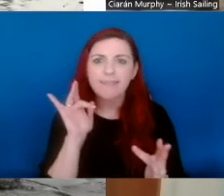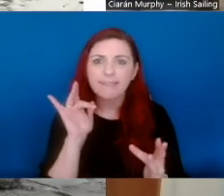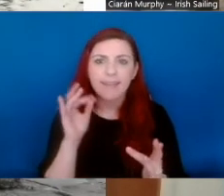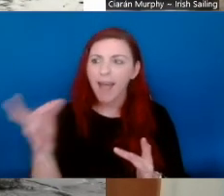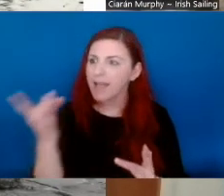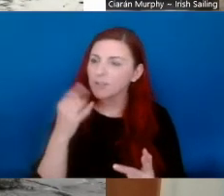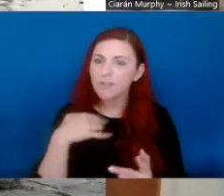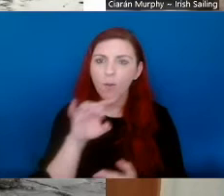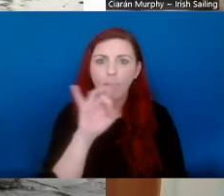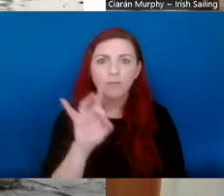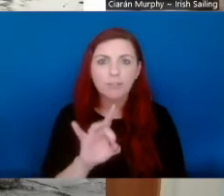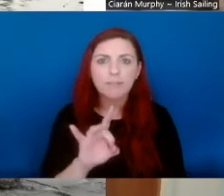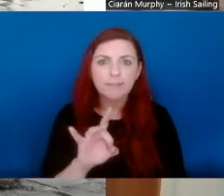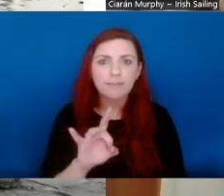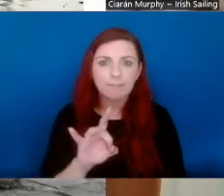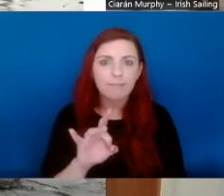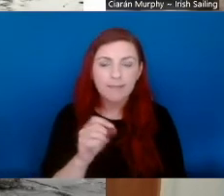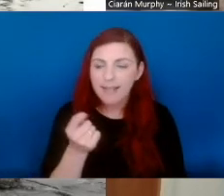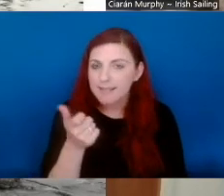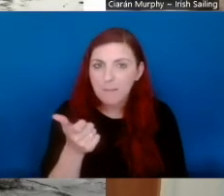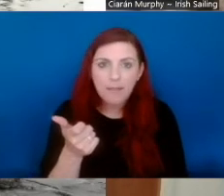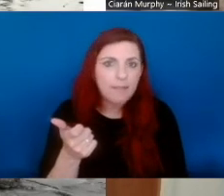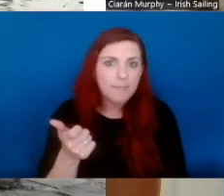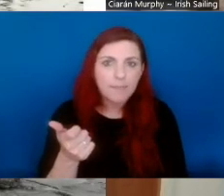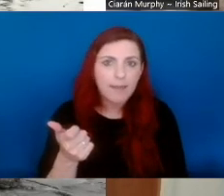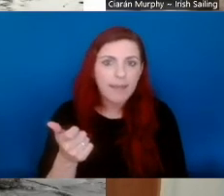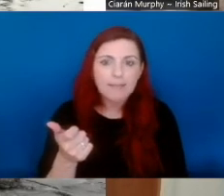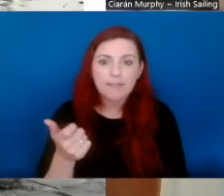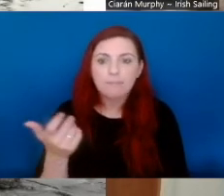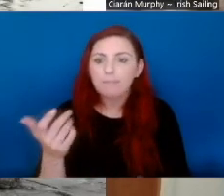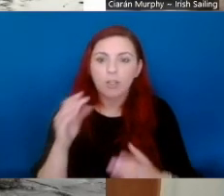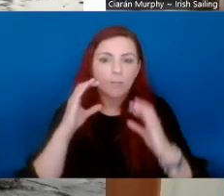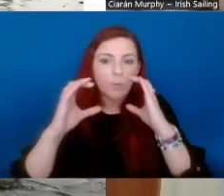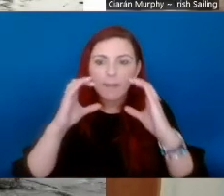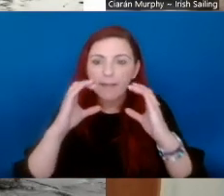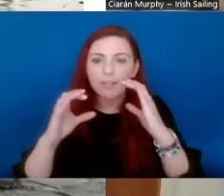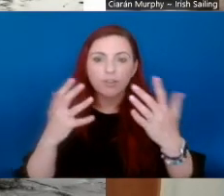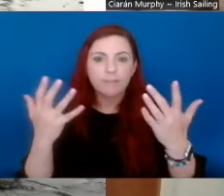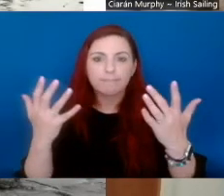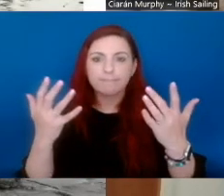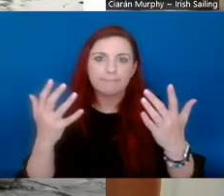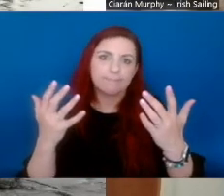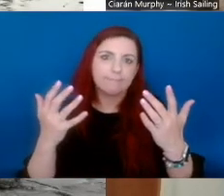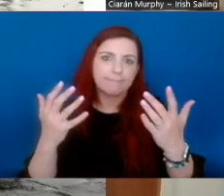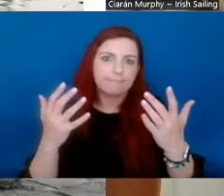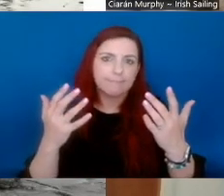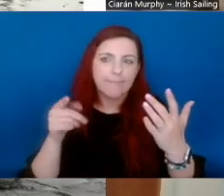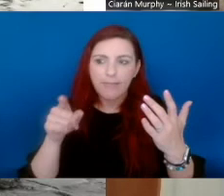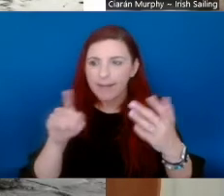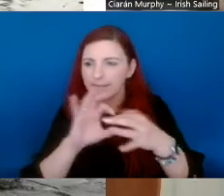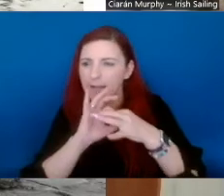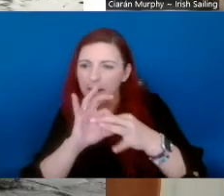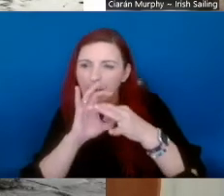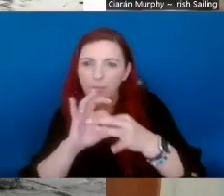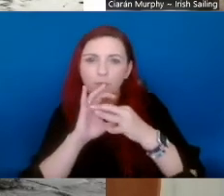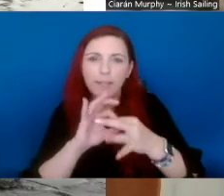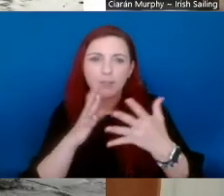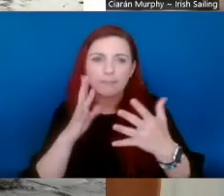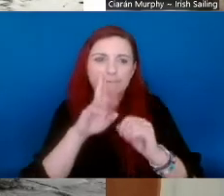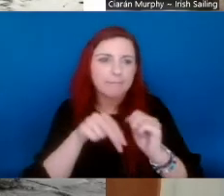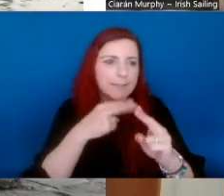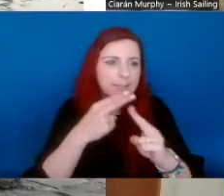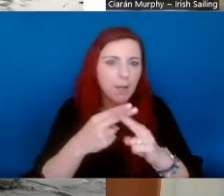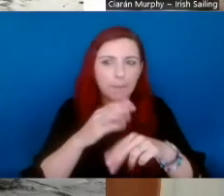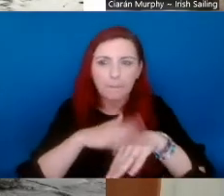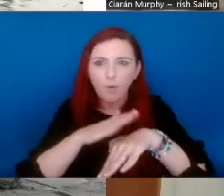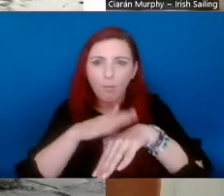that you'd make? We might go to James first. I would say, Tomás, get in touch, reach out.